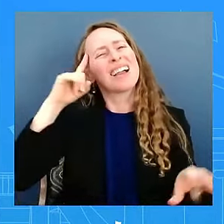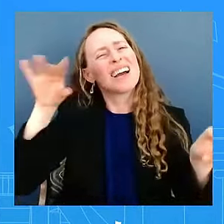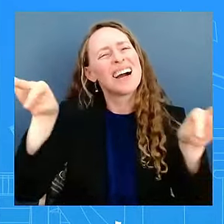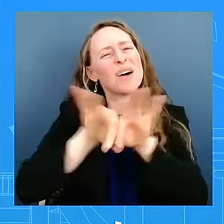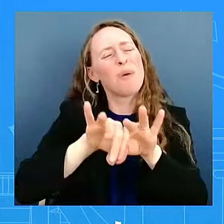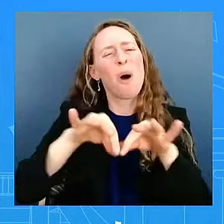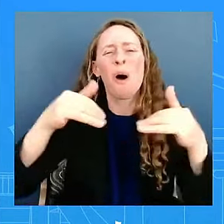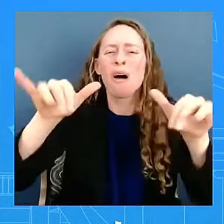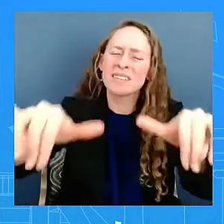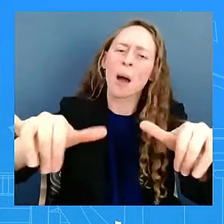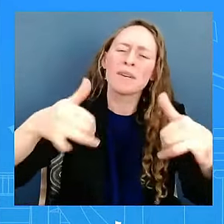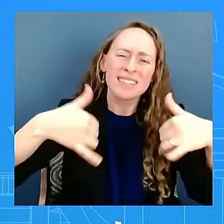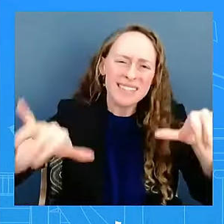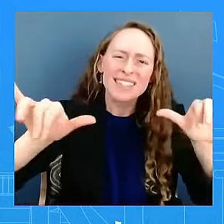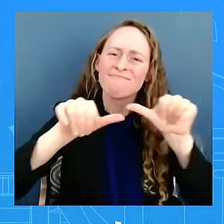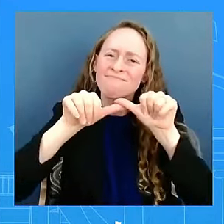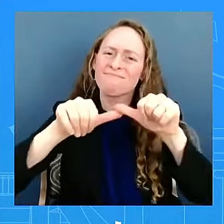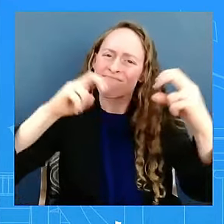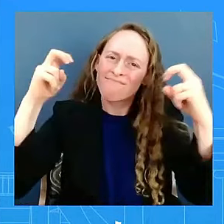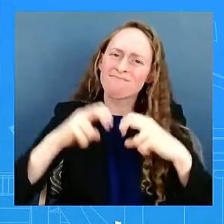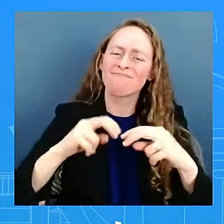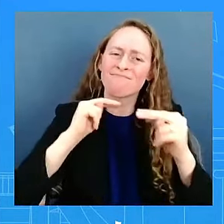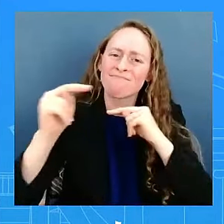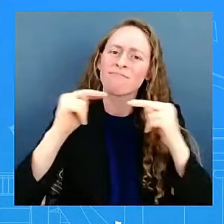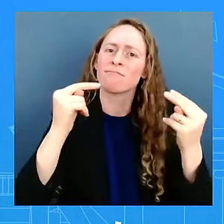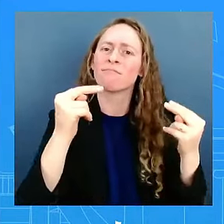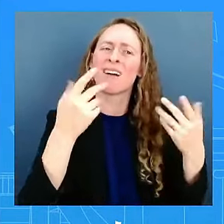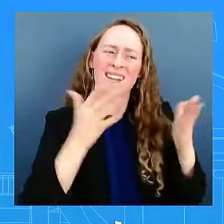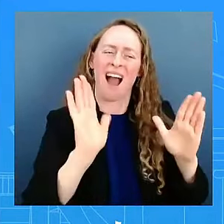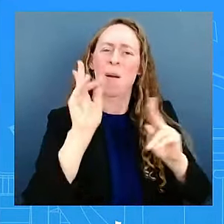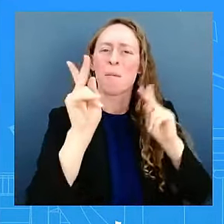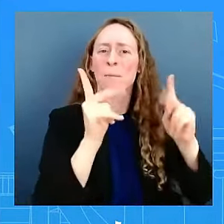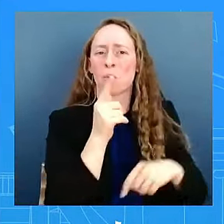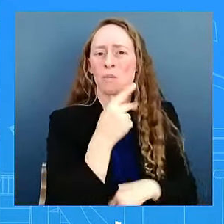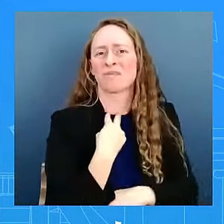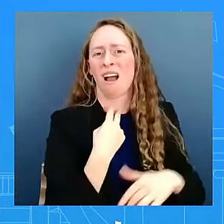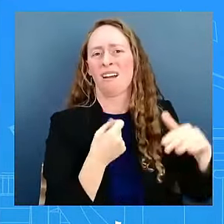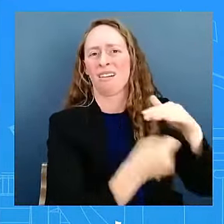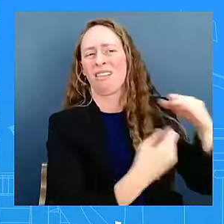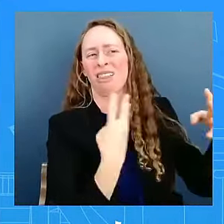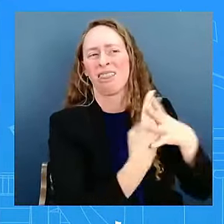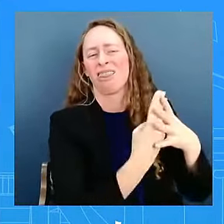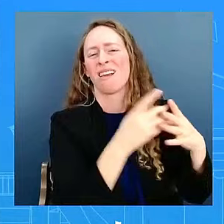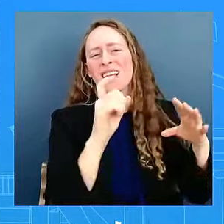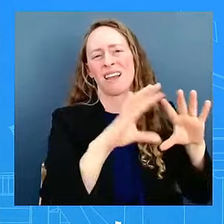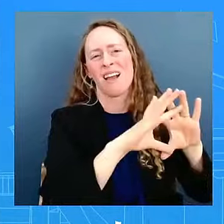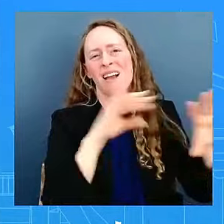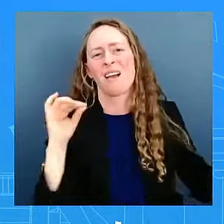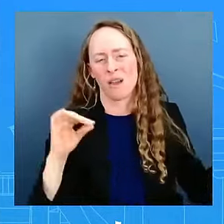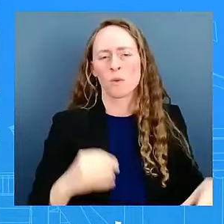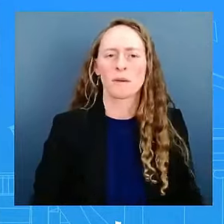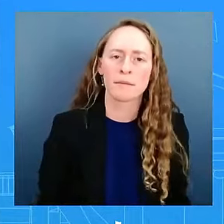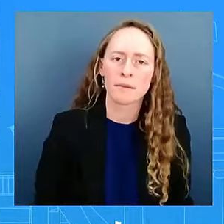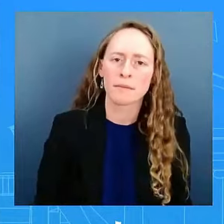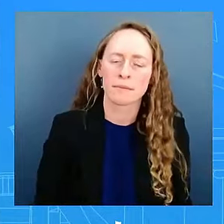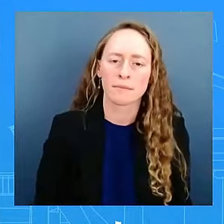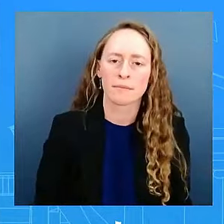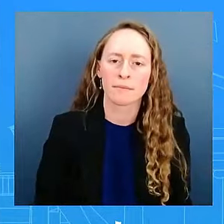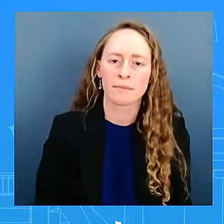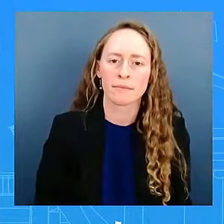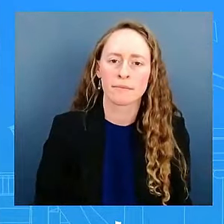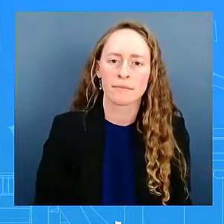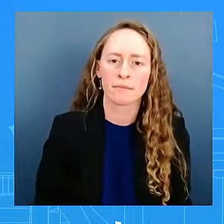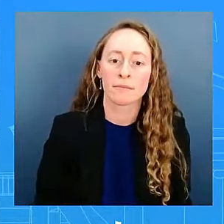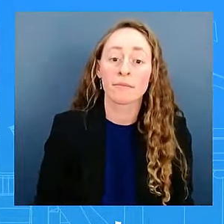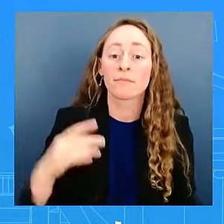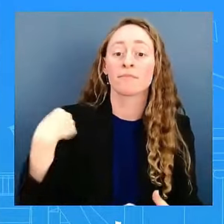not going to stop trying to work on that. Those conversations, all of them, took place before the events of the